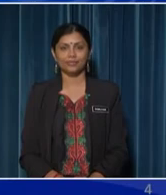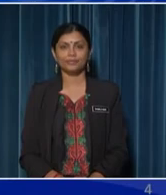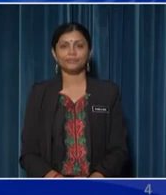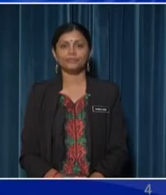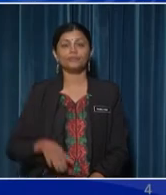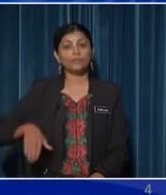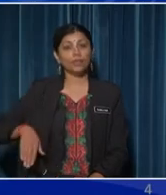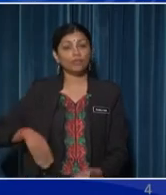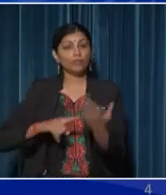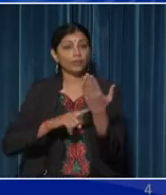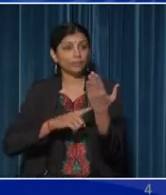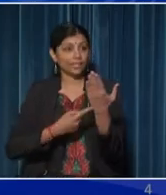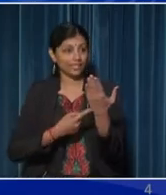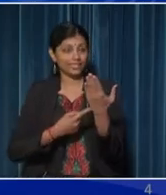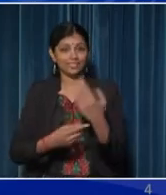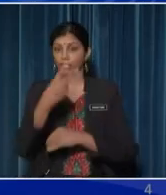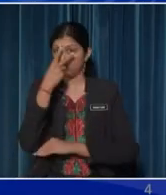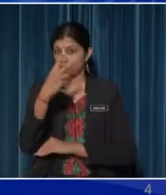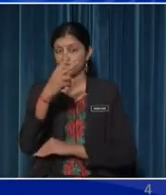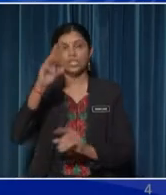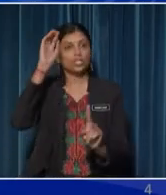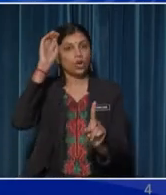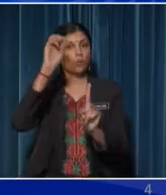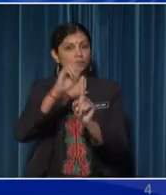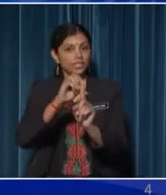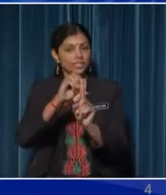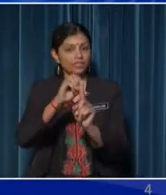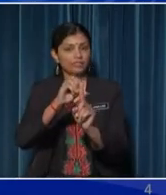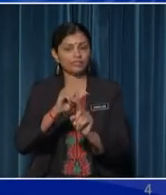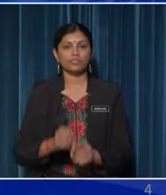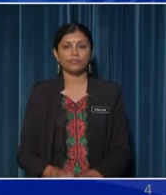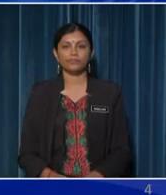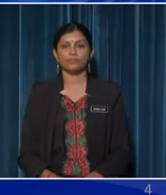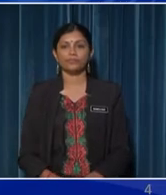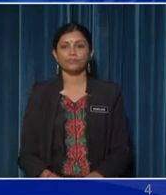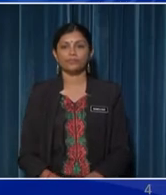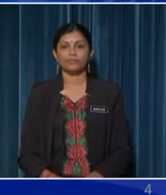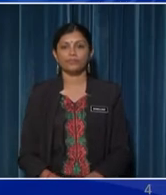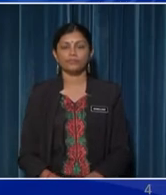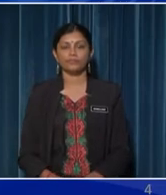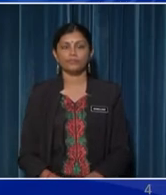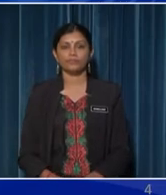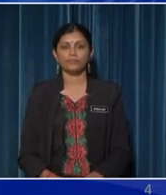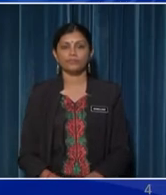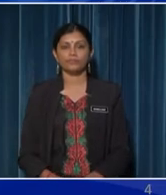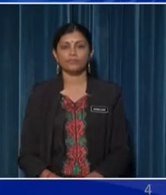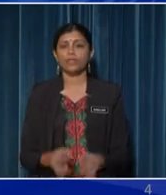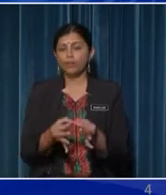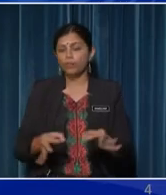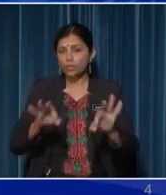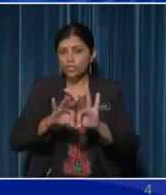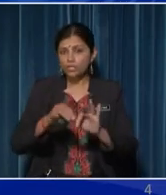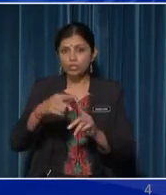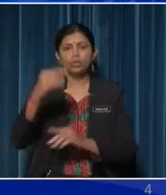Before we begin, let's take a look at the objectives of our lesson today It is